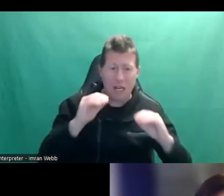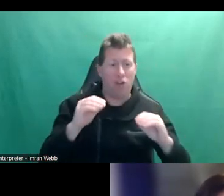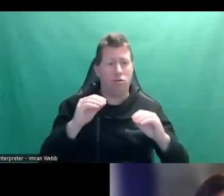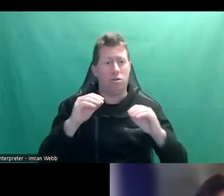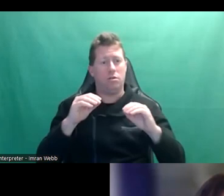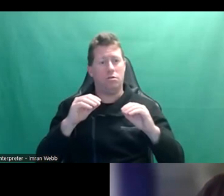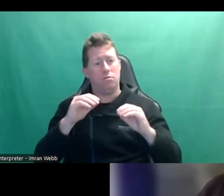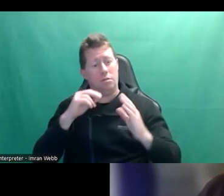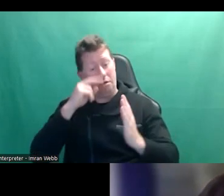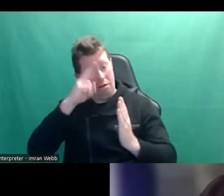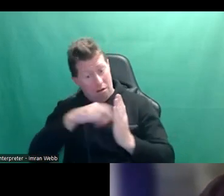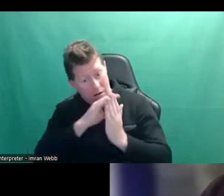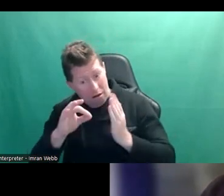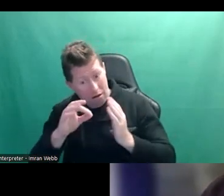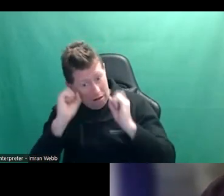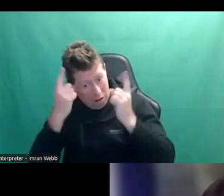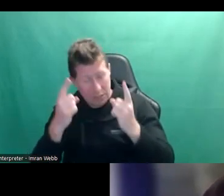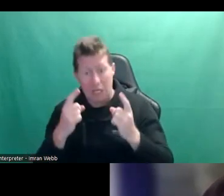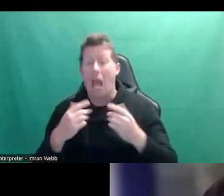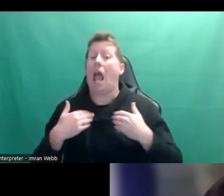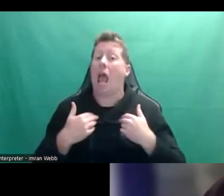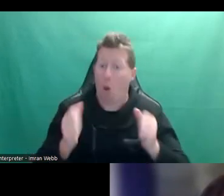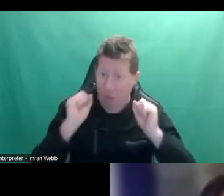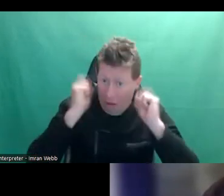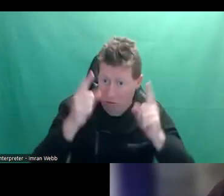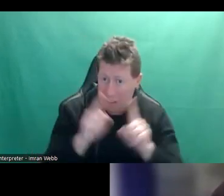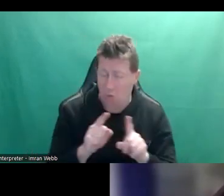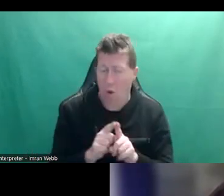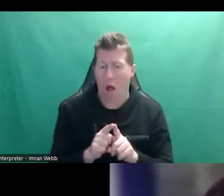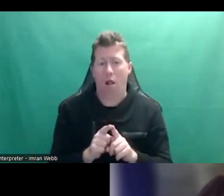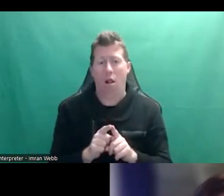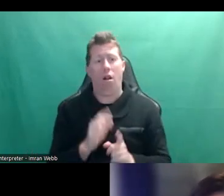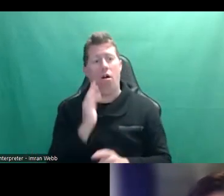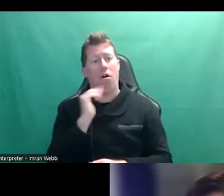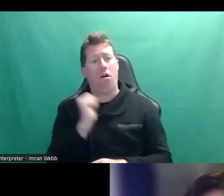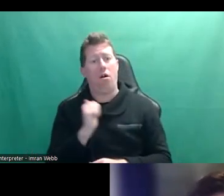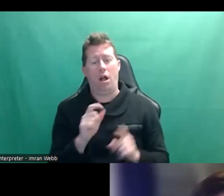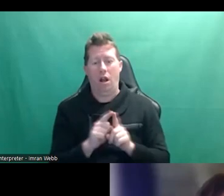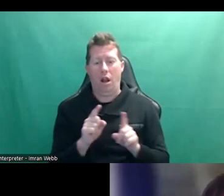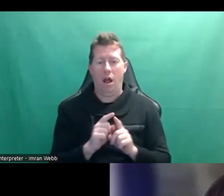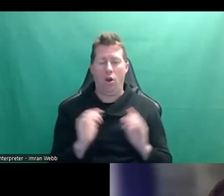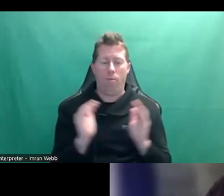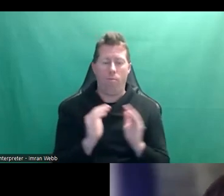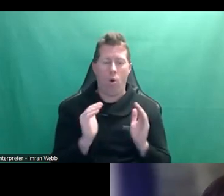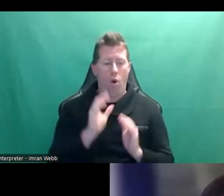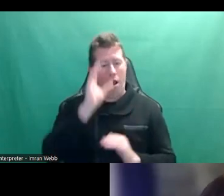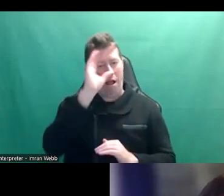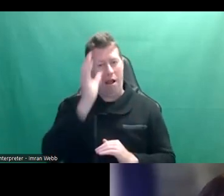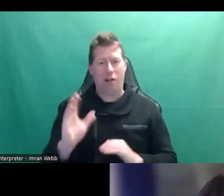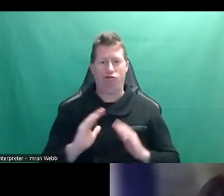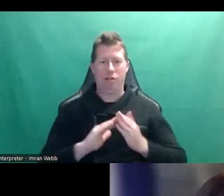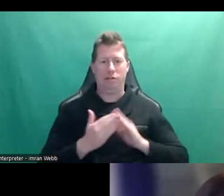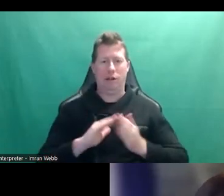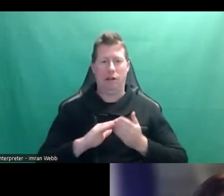literacy as well. It's based on, um, um, whether you're from a small, tiny little country village versus a big metropolis,